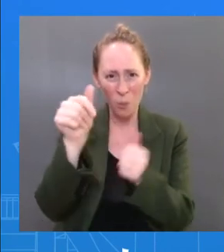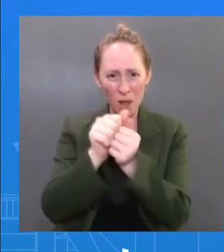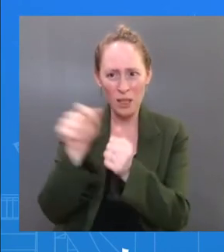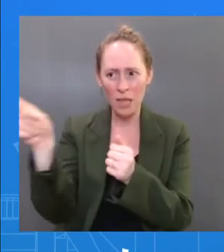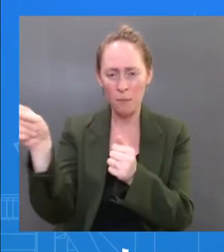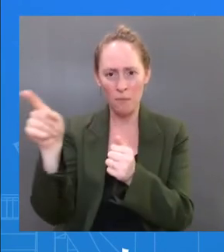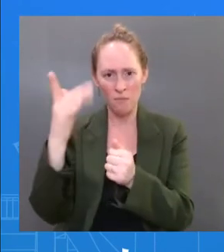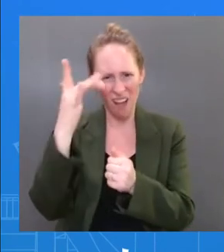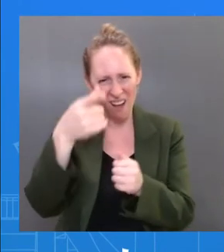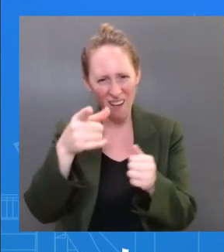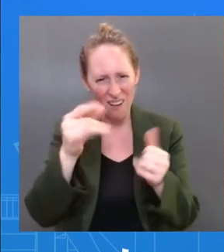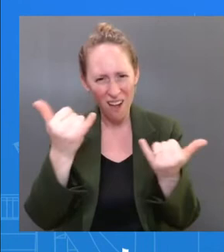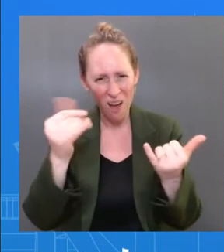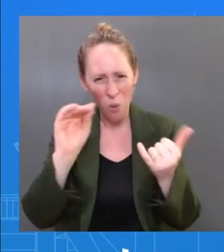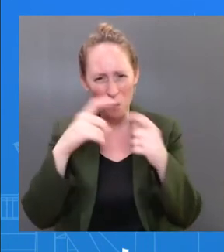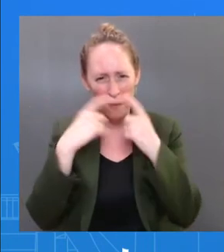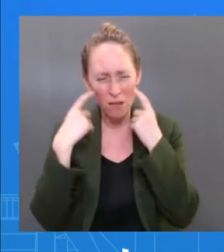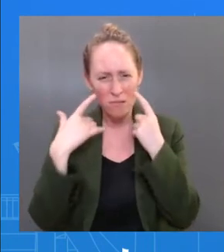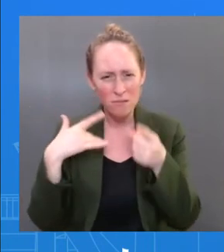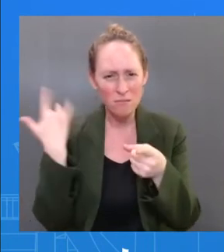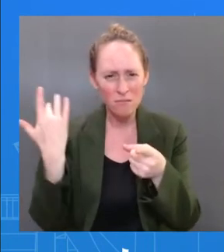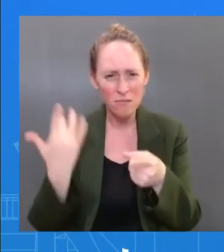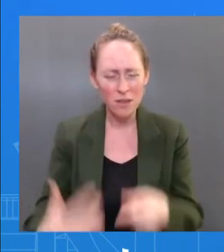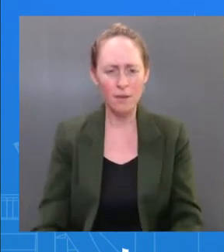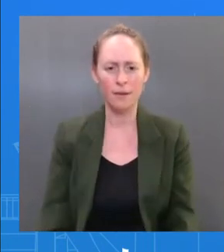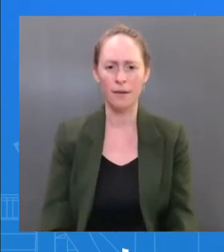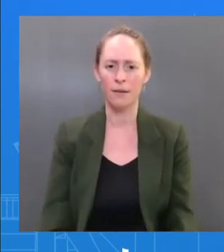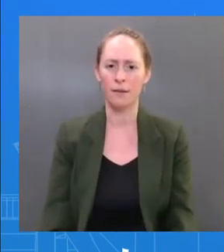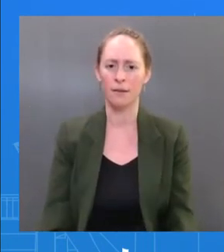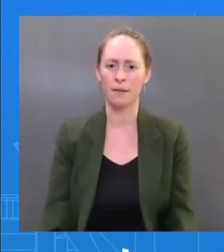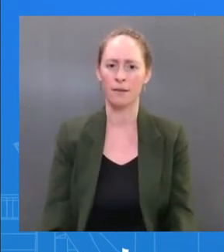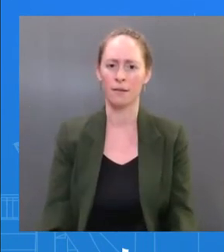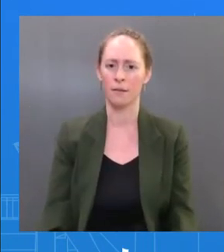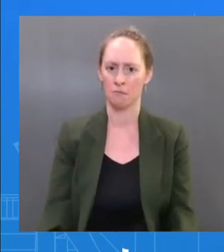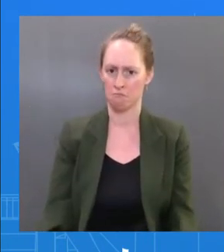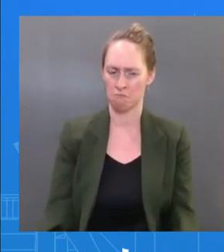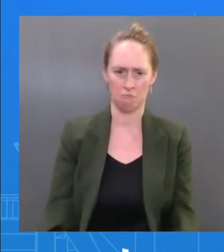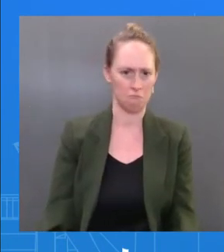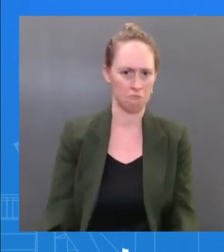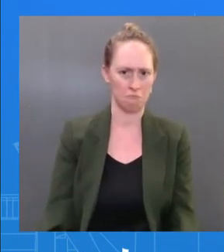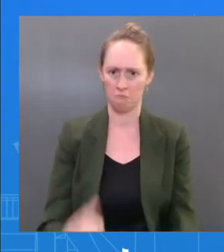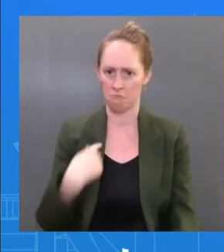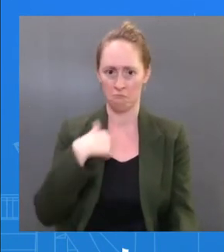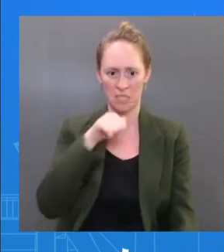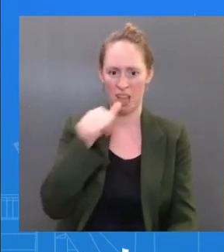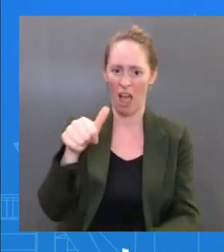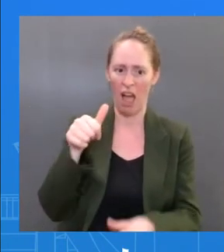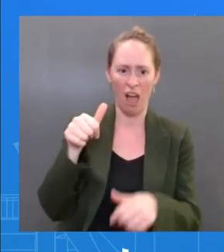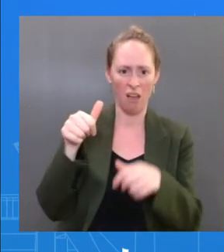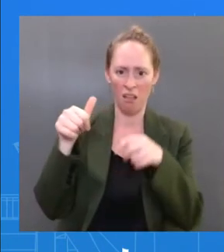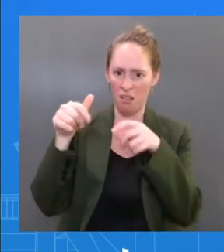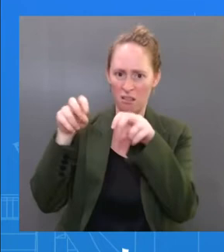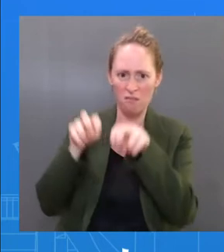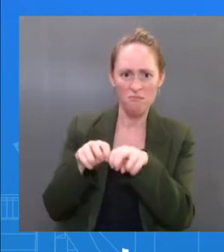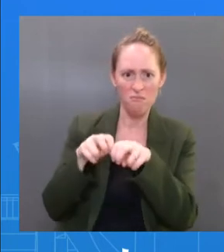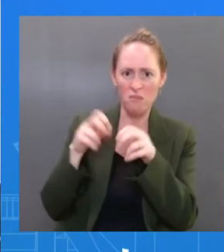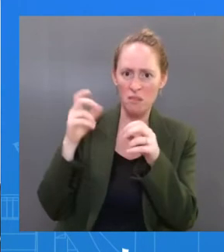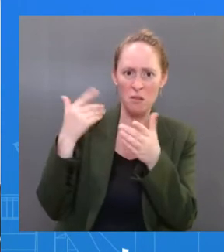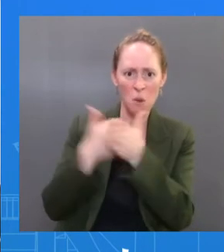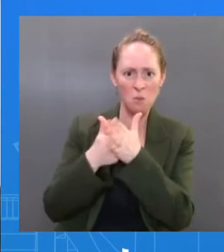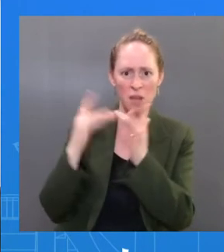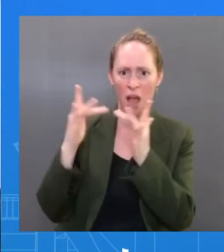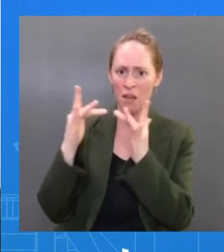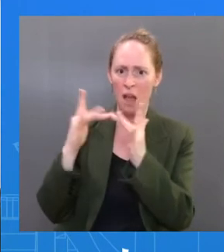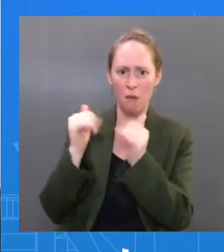am not considered a close contact. According to the CDC guidance, am not considered a close contact. The The Dr. Can you expand on that?